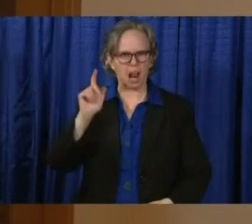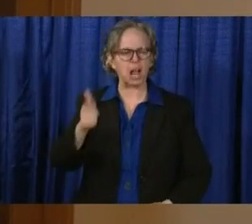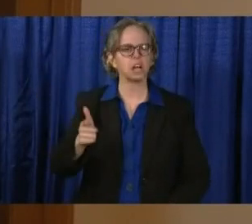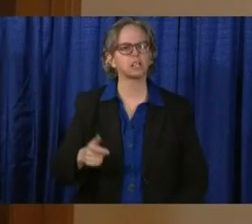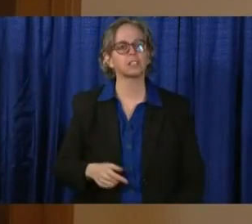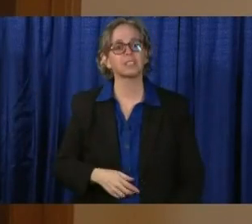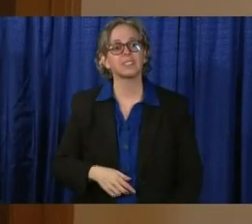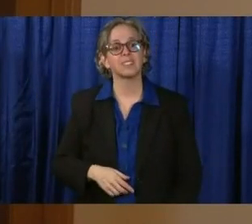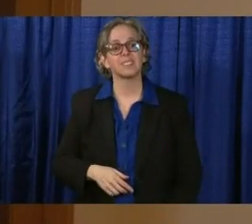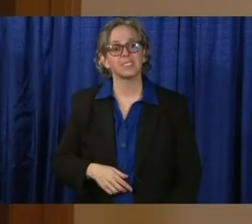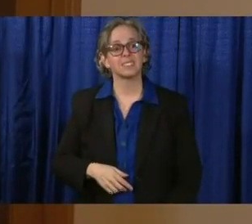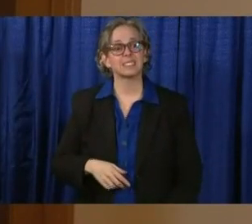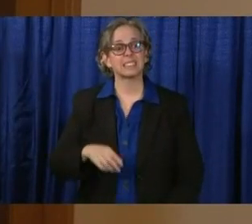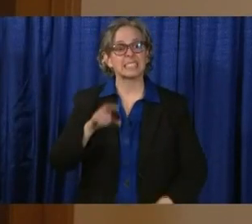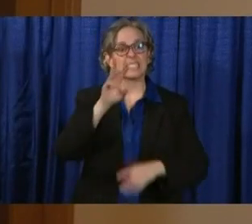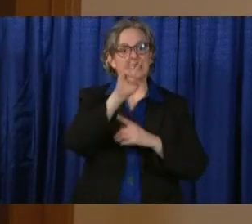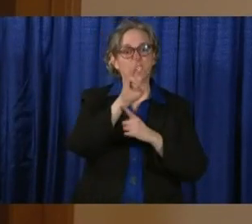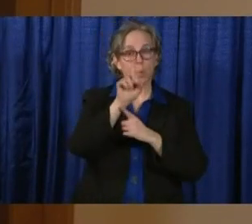61%.